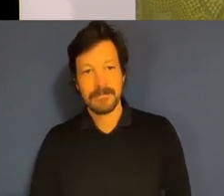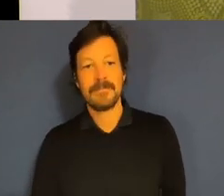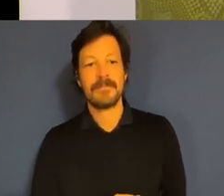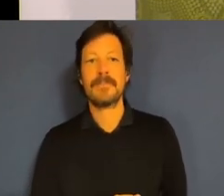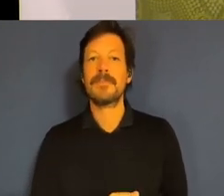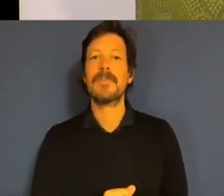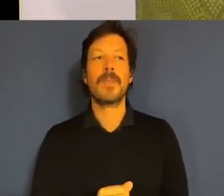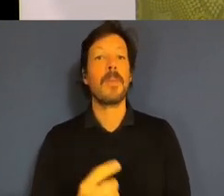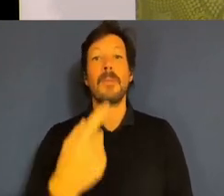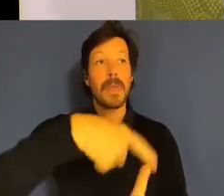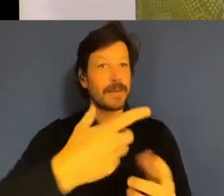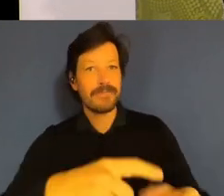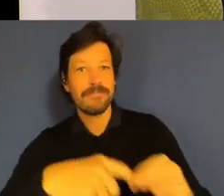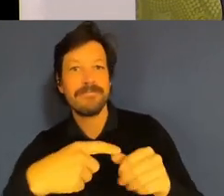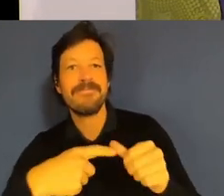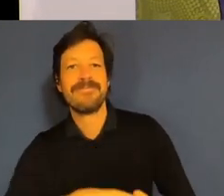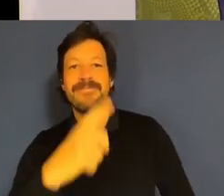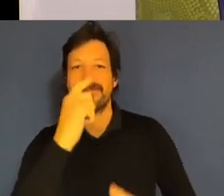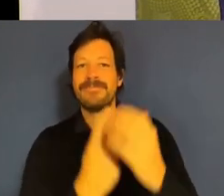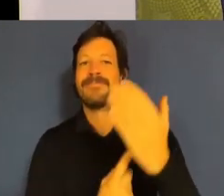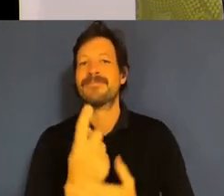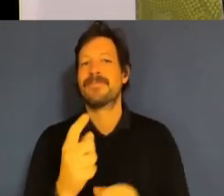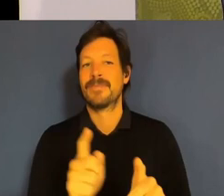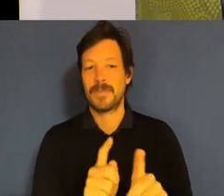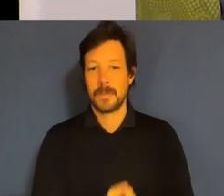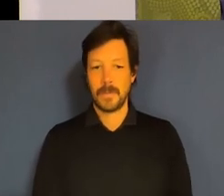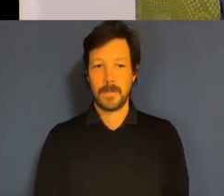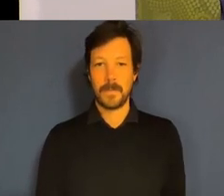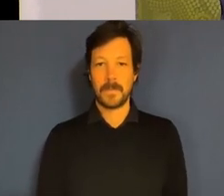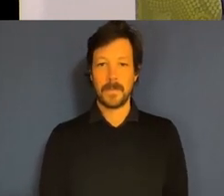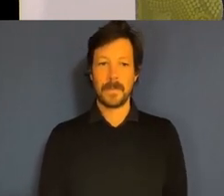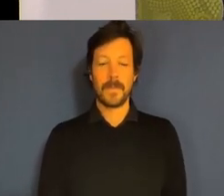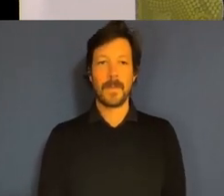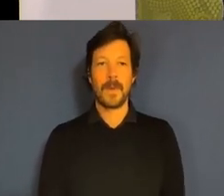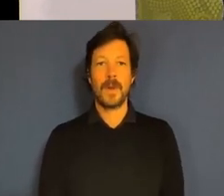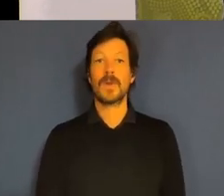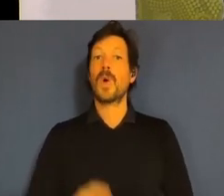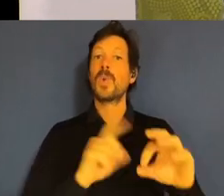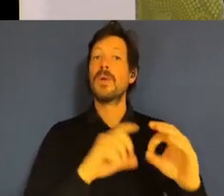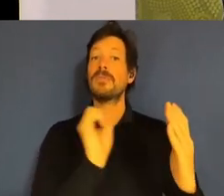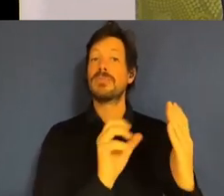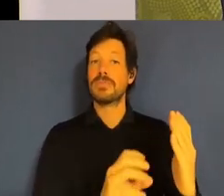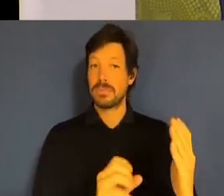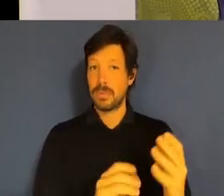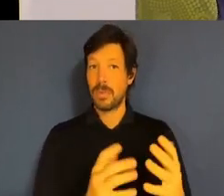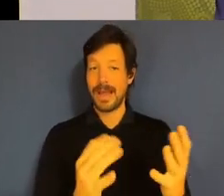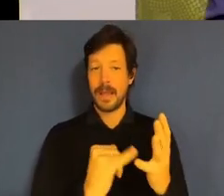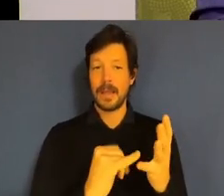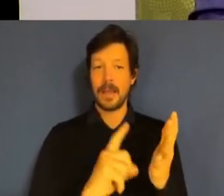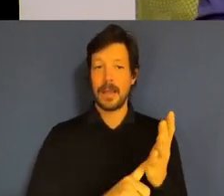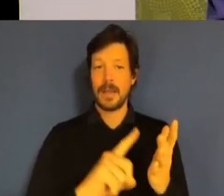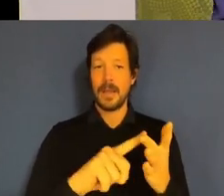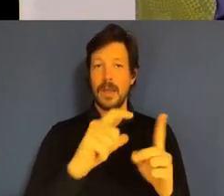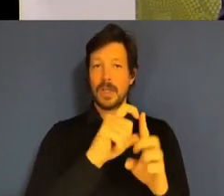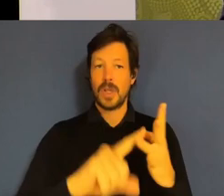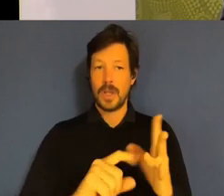questions you may have. So, again, I encourage you to start submitting those via Slido. And the